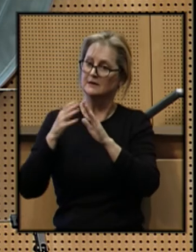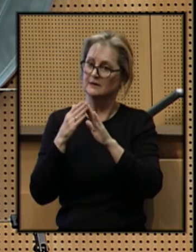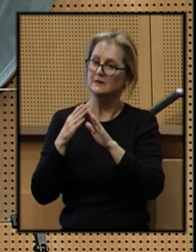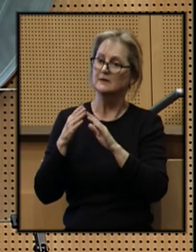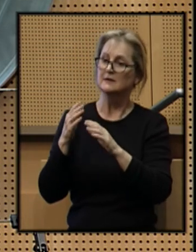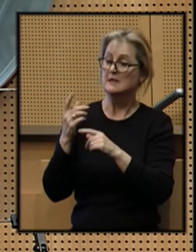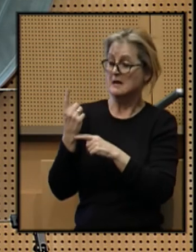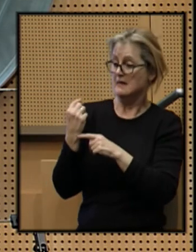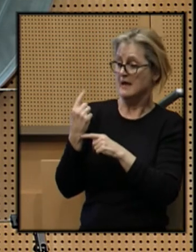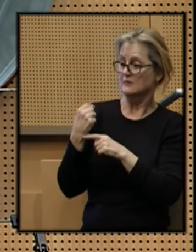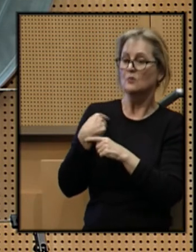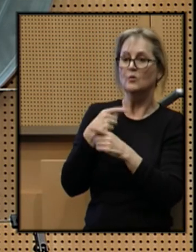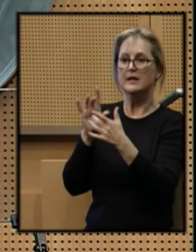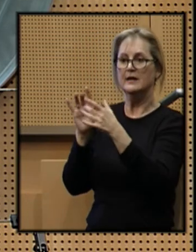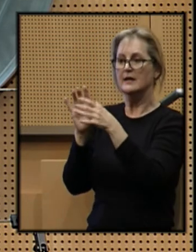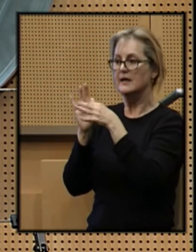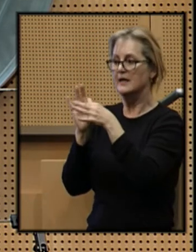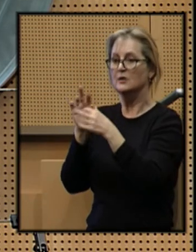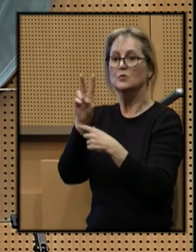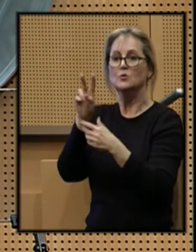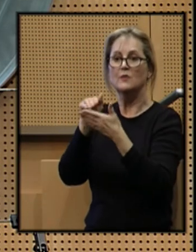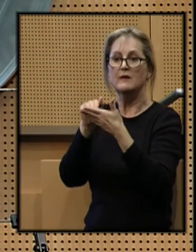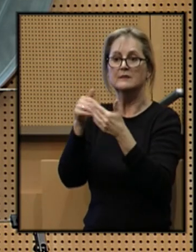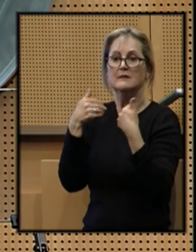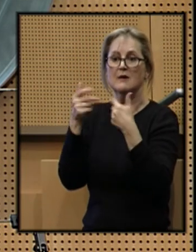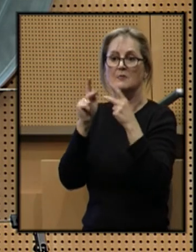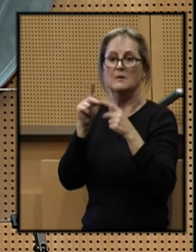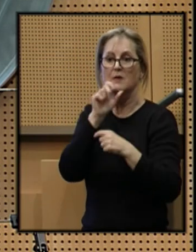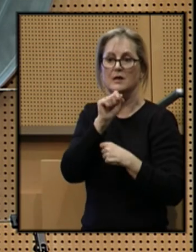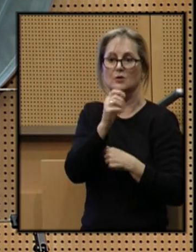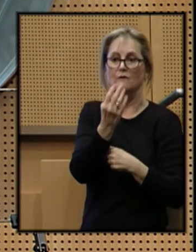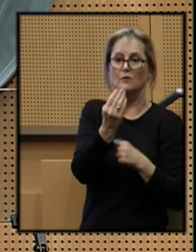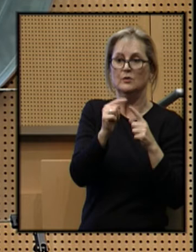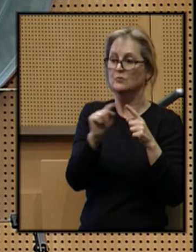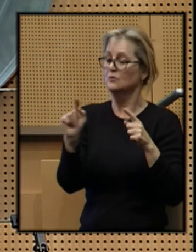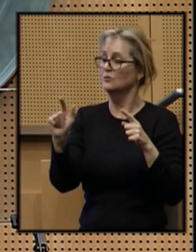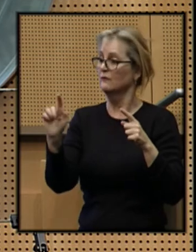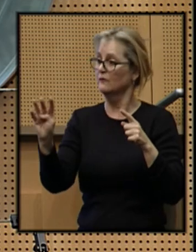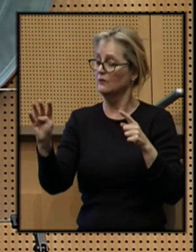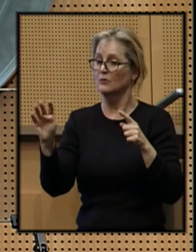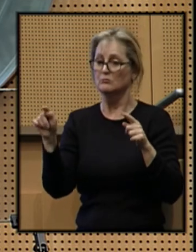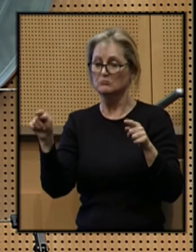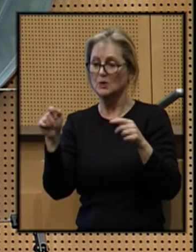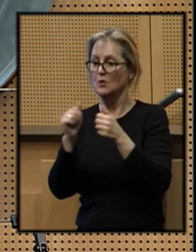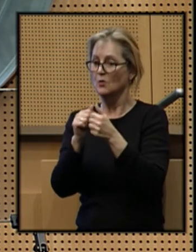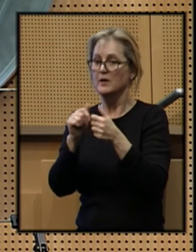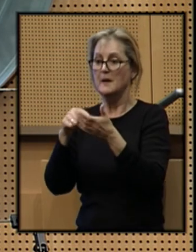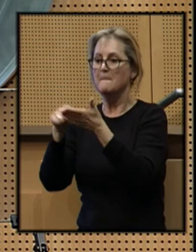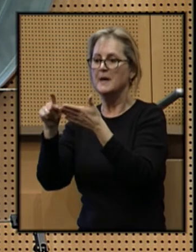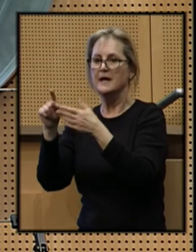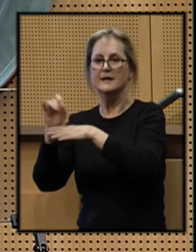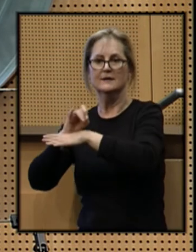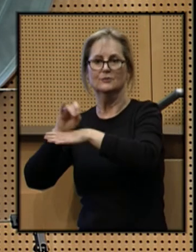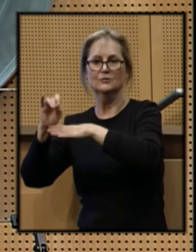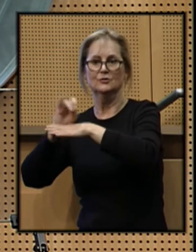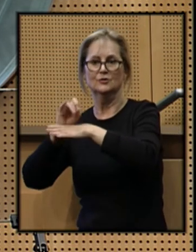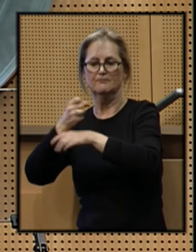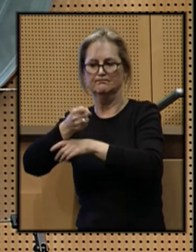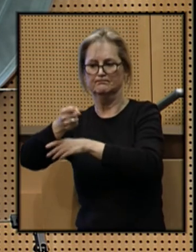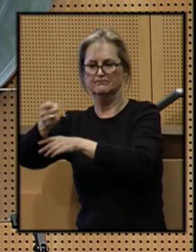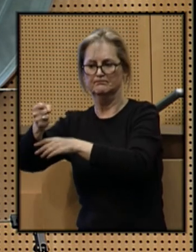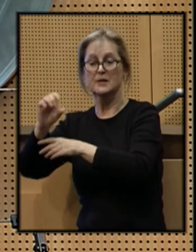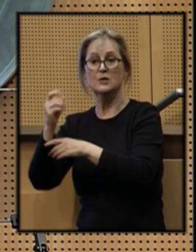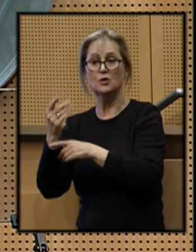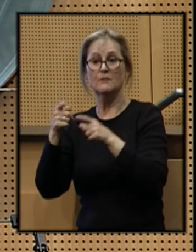Last year, we connected 2,000 young people ages 14 to 24 with paid internships and